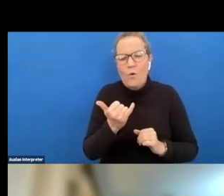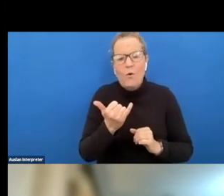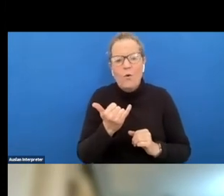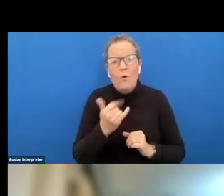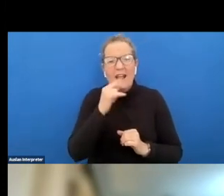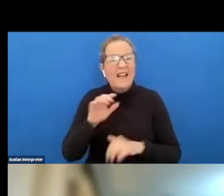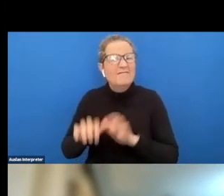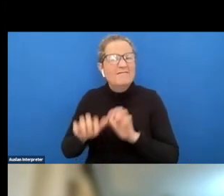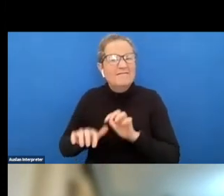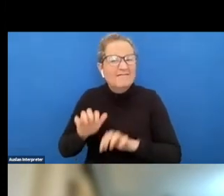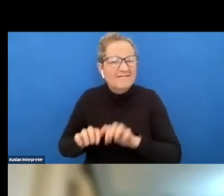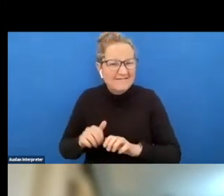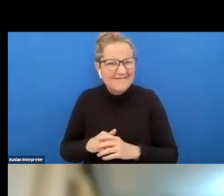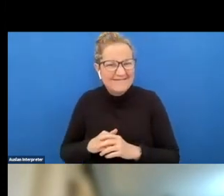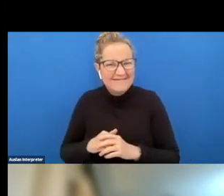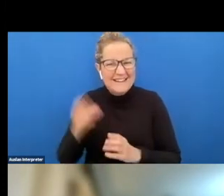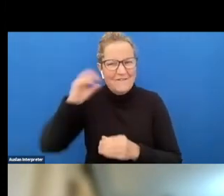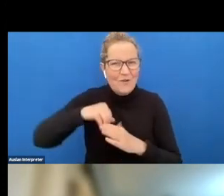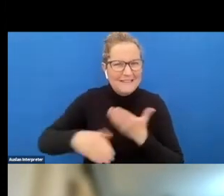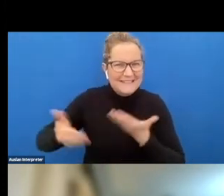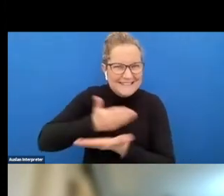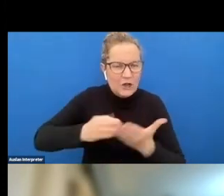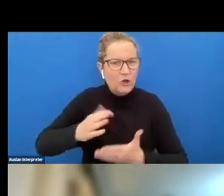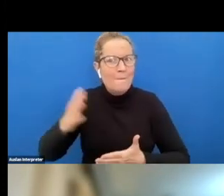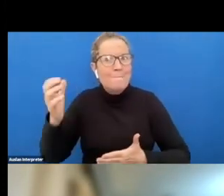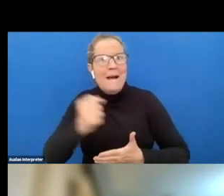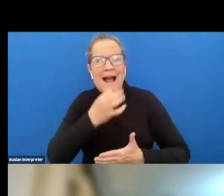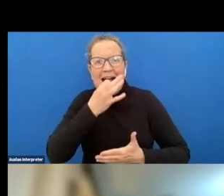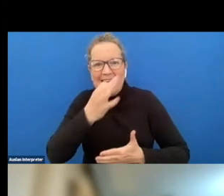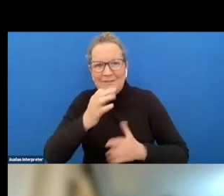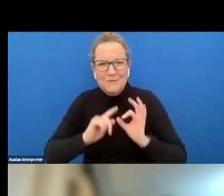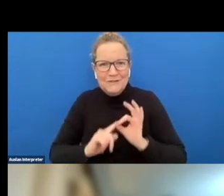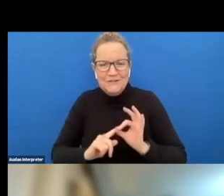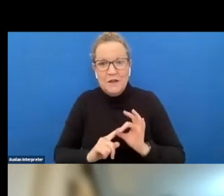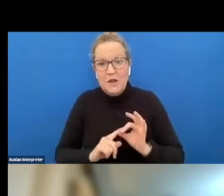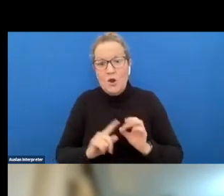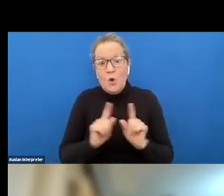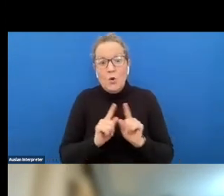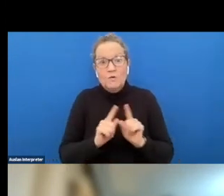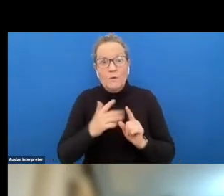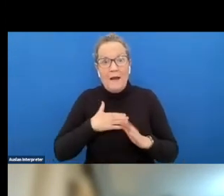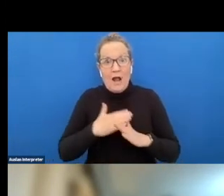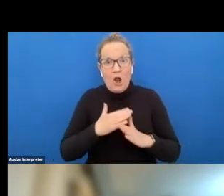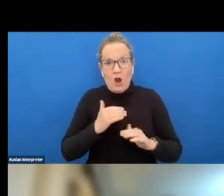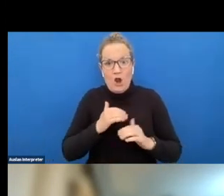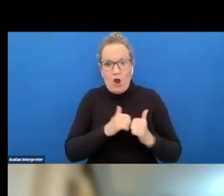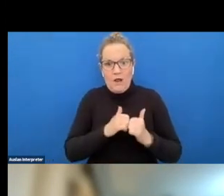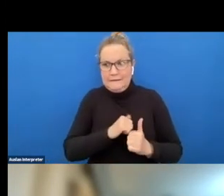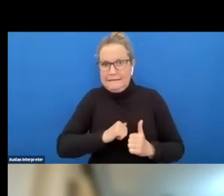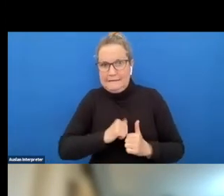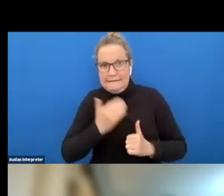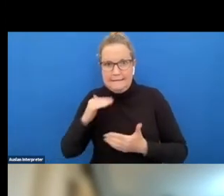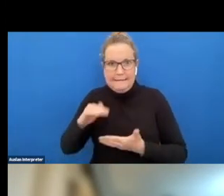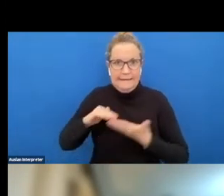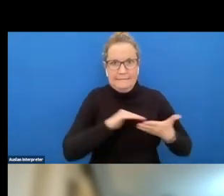uh it's true to the discussion rather than asking questions i'm going to rely also on my colleagues a bit uh too um for those